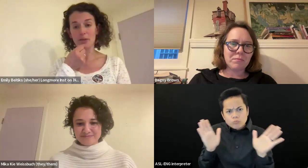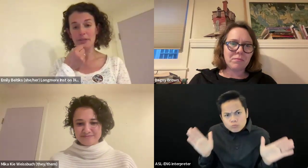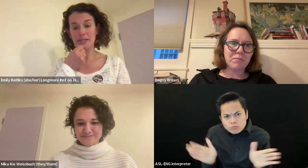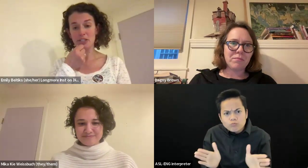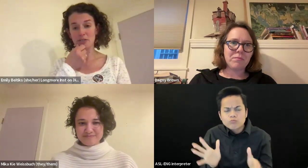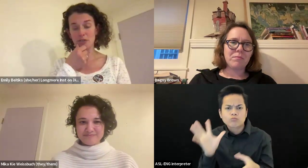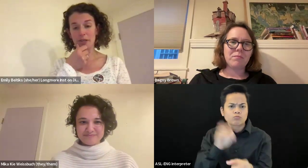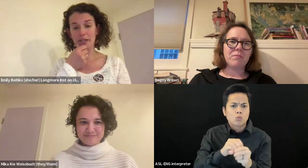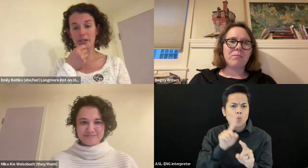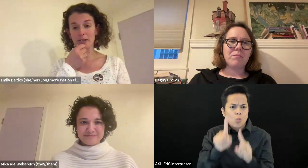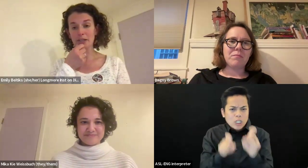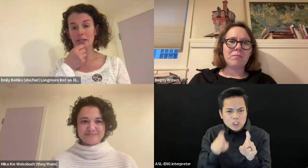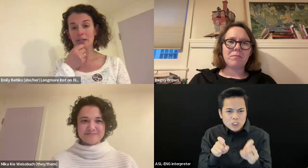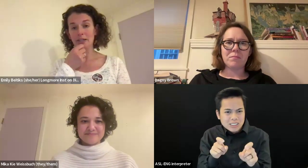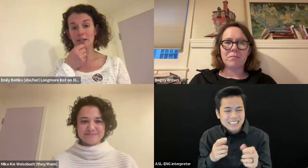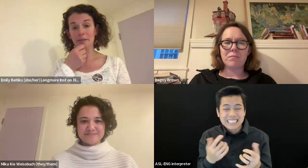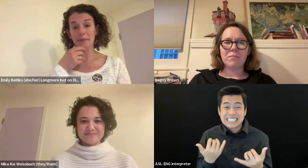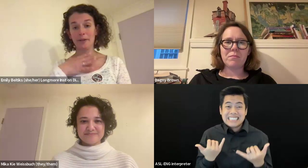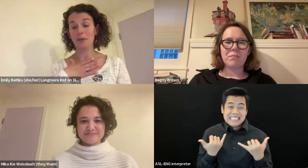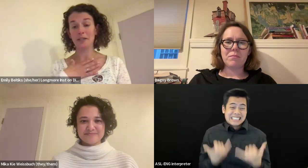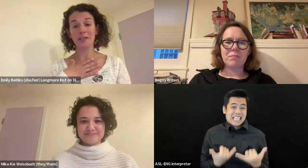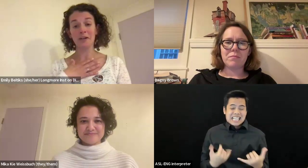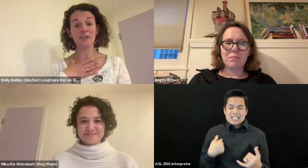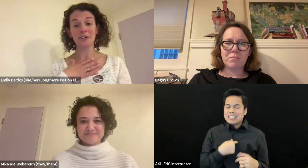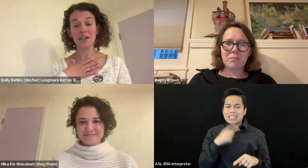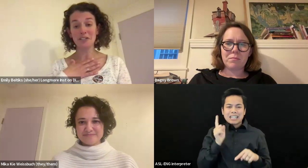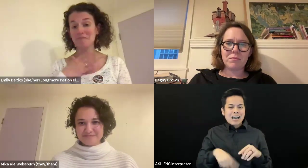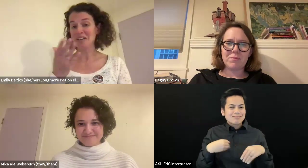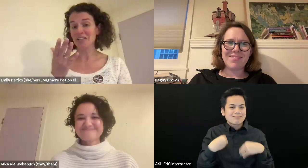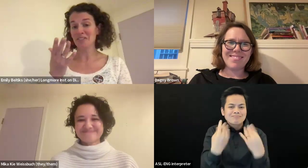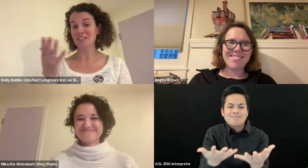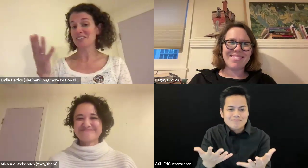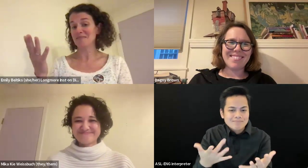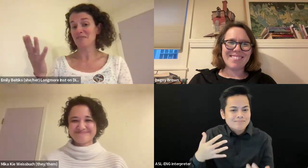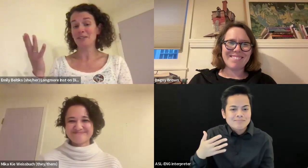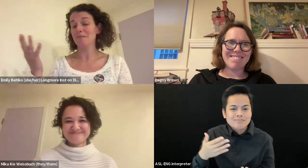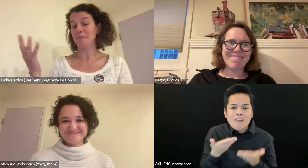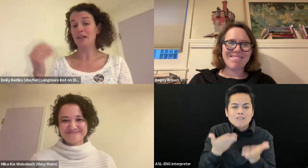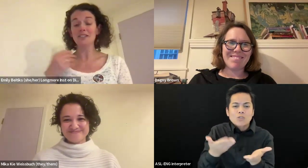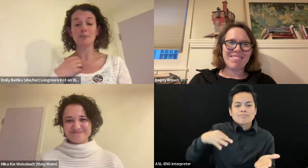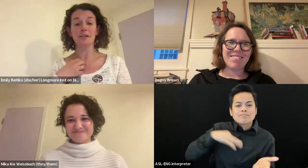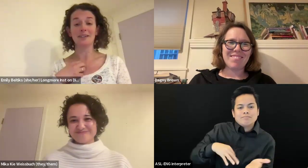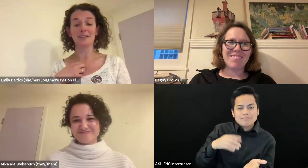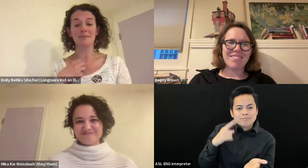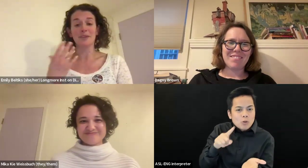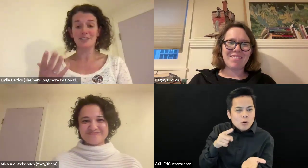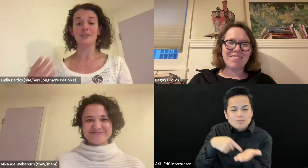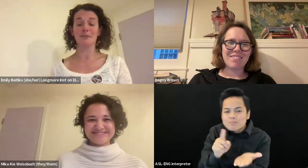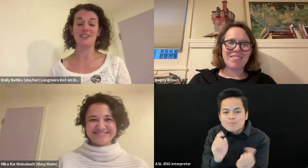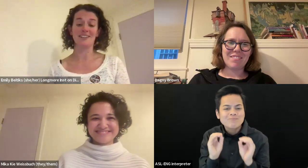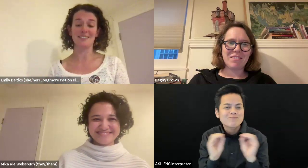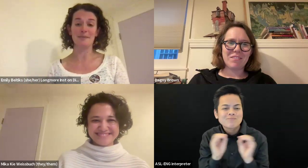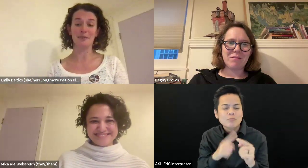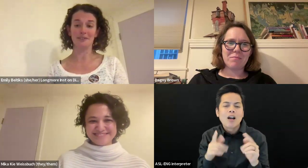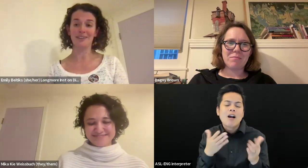offering any compensation for being here. Uh, but we are offering gratitude. I know that doesn't feed bellies, but, um, we